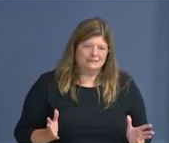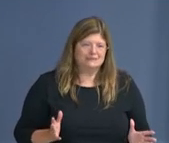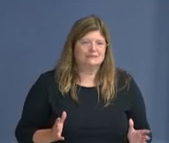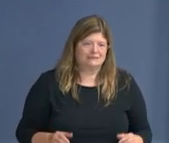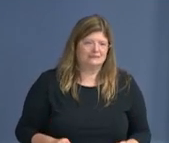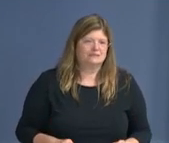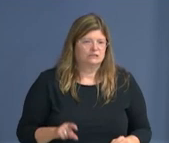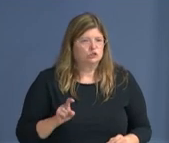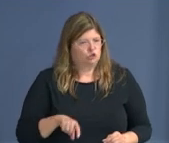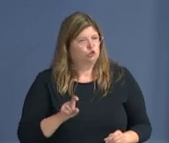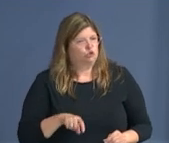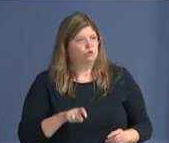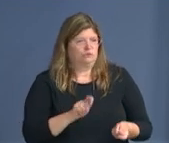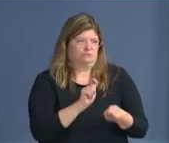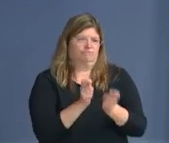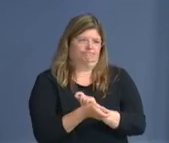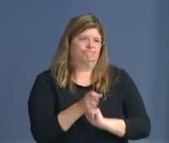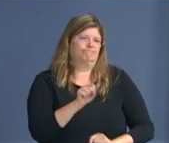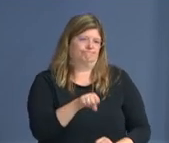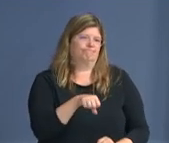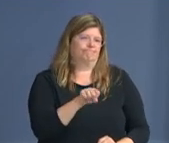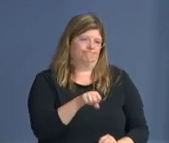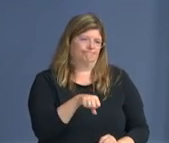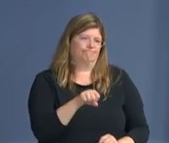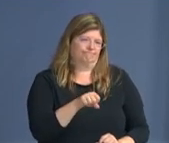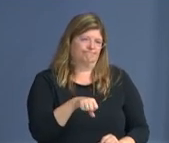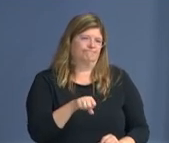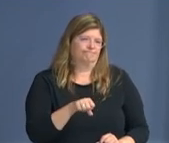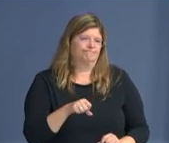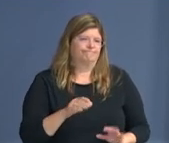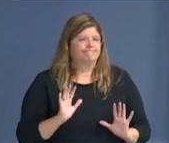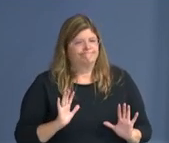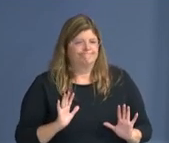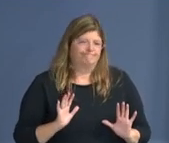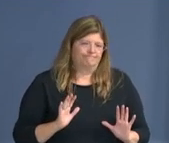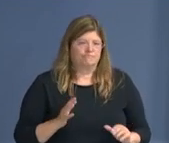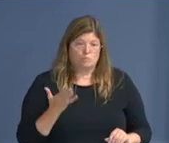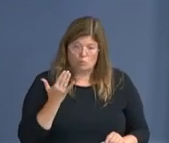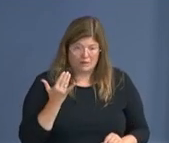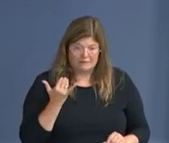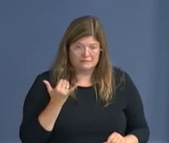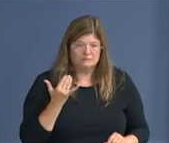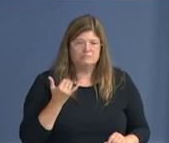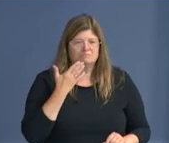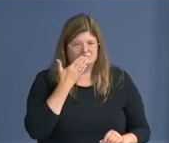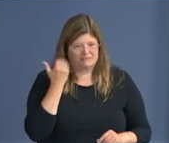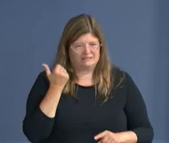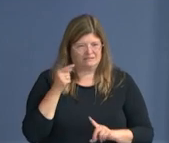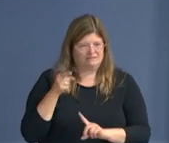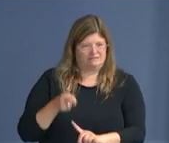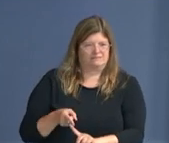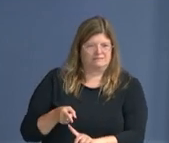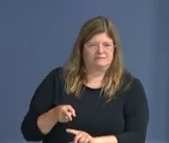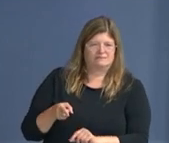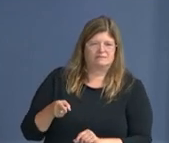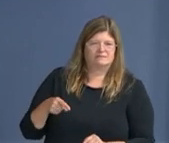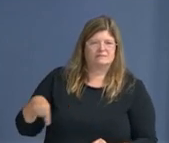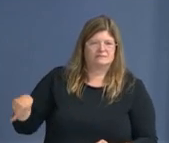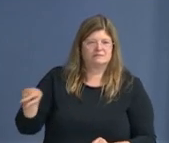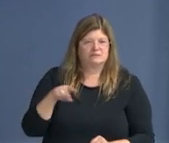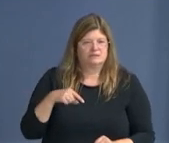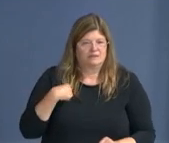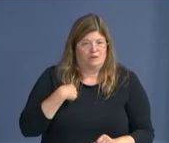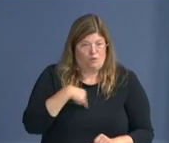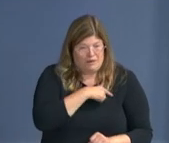say that, uh, reluctantly only for one reason. Uh, and that's because we have been through, uh,